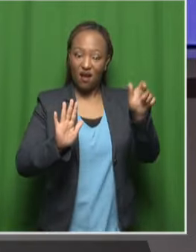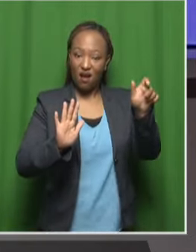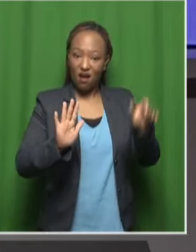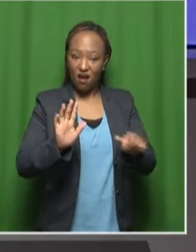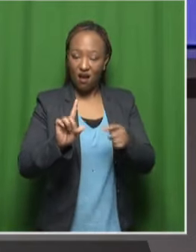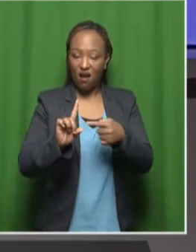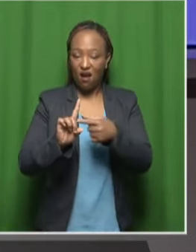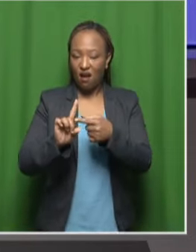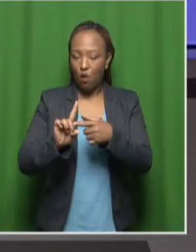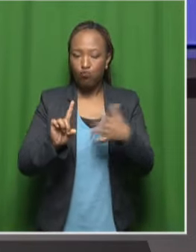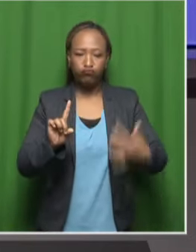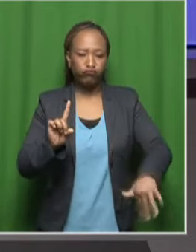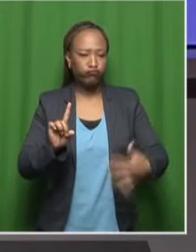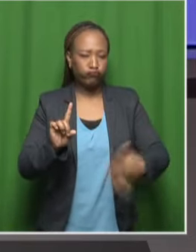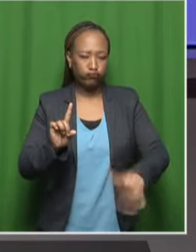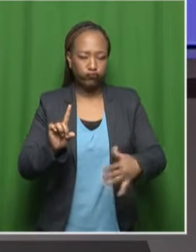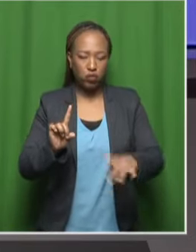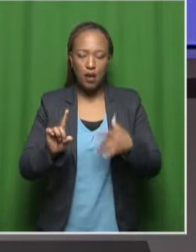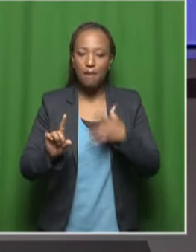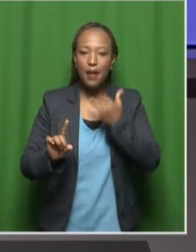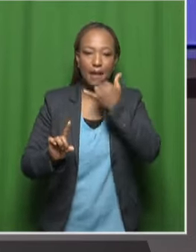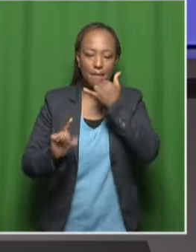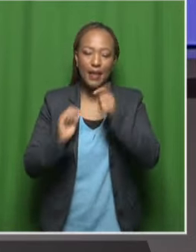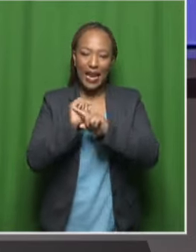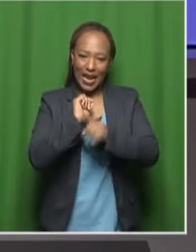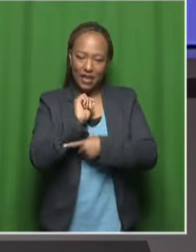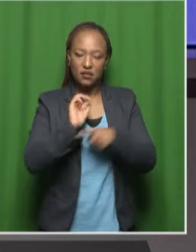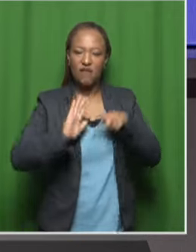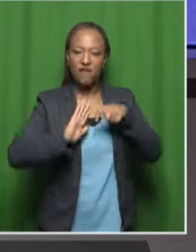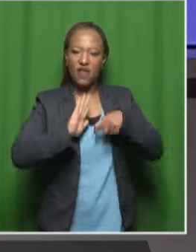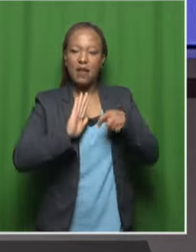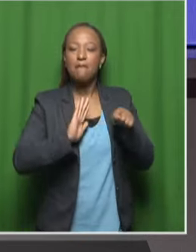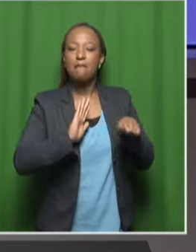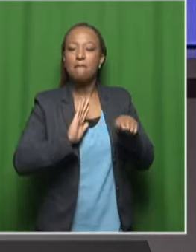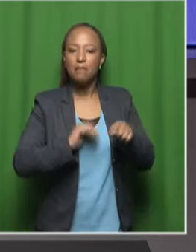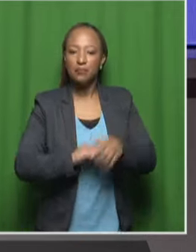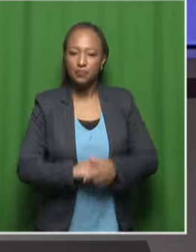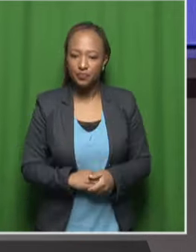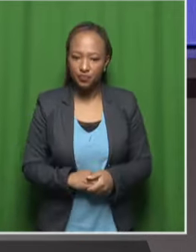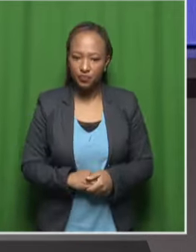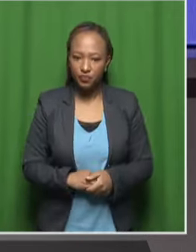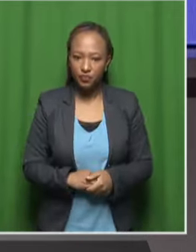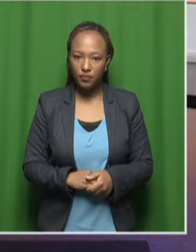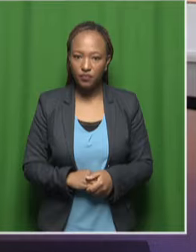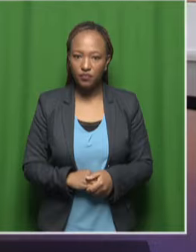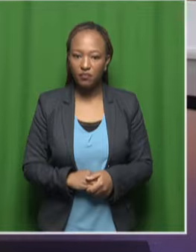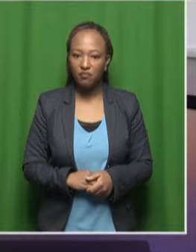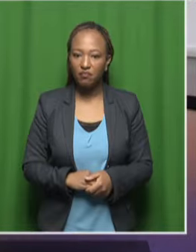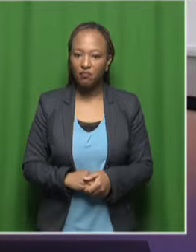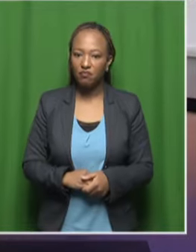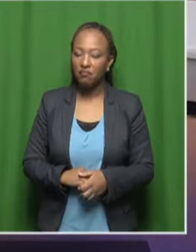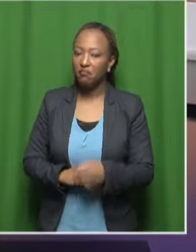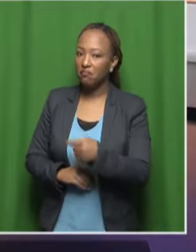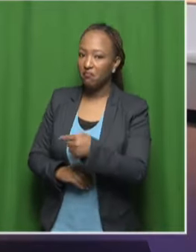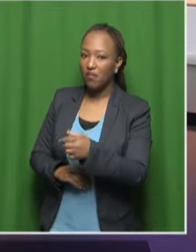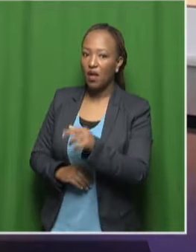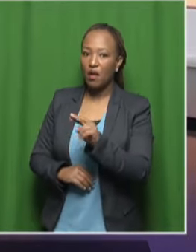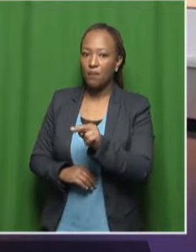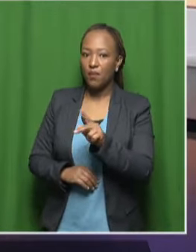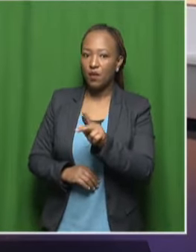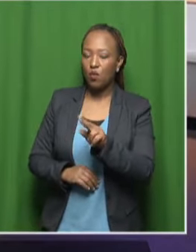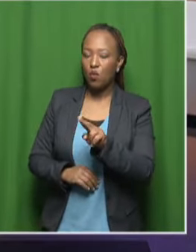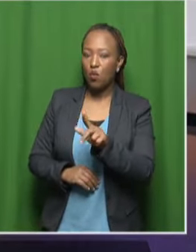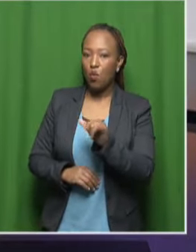he was filled with so much warmth. So I'm so glad that this was his last film. Right, right. Goody, just give us a brief synopsis of what this film is all about.